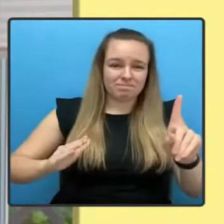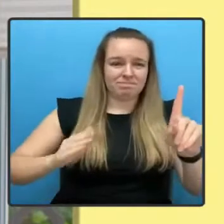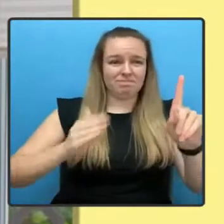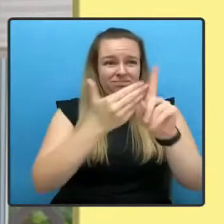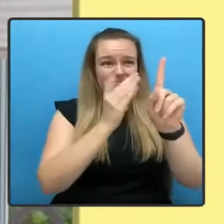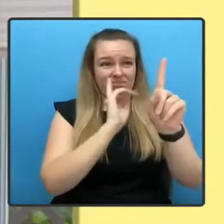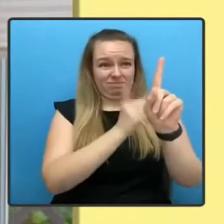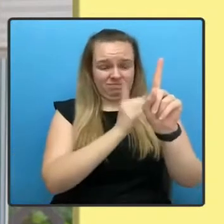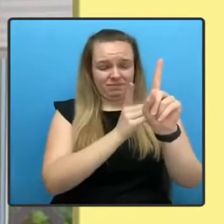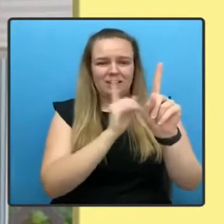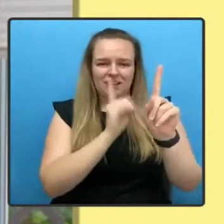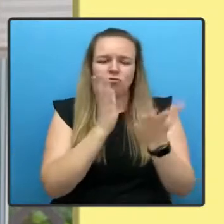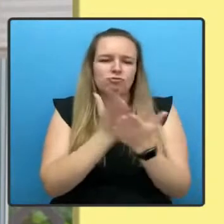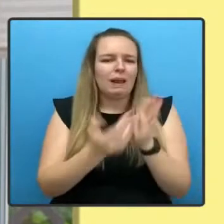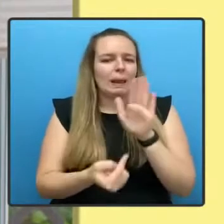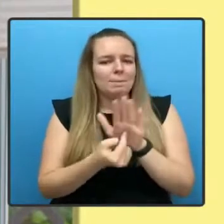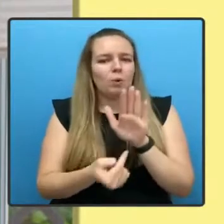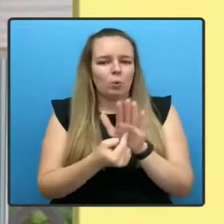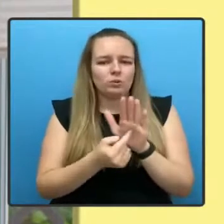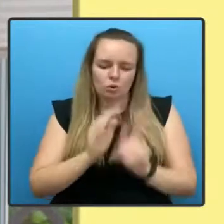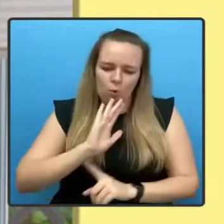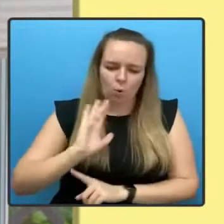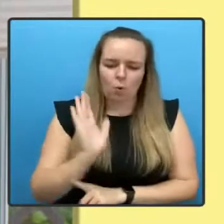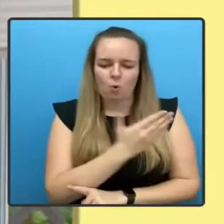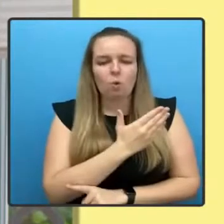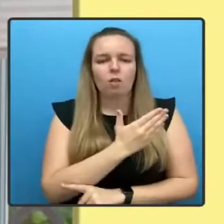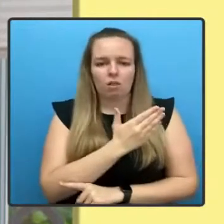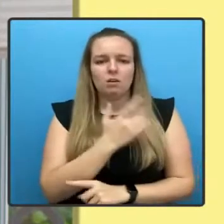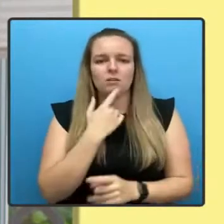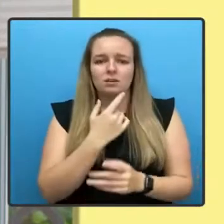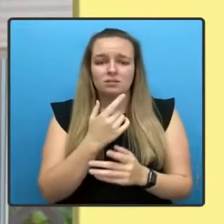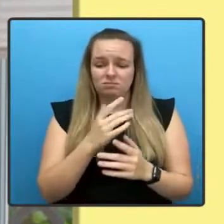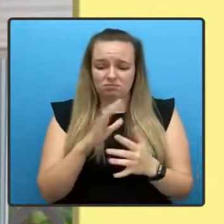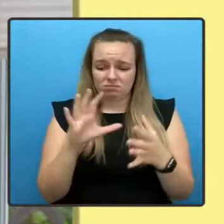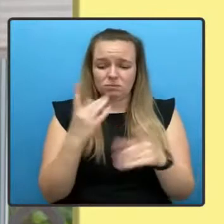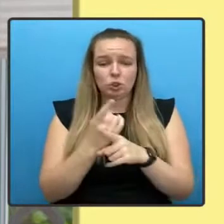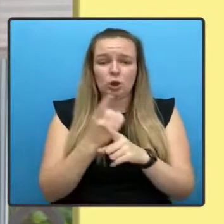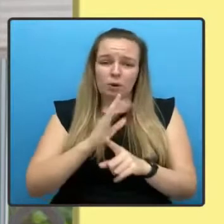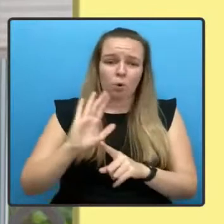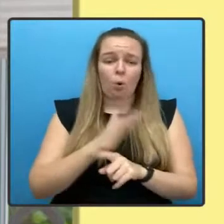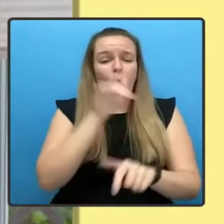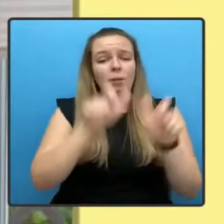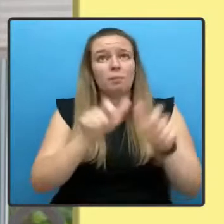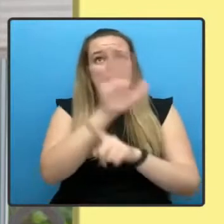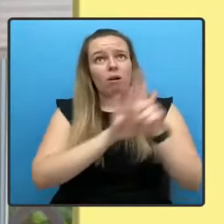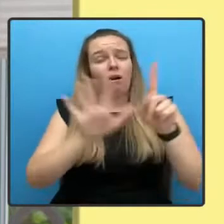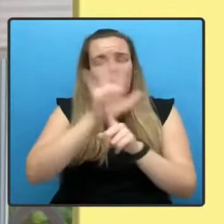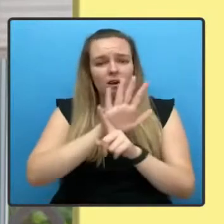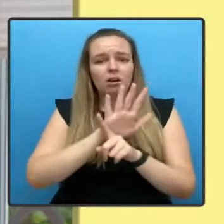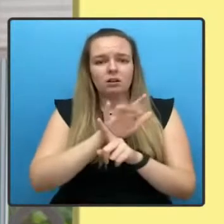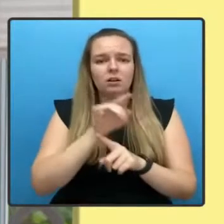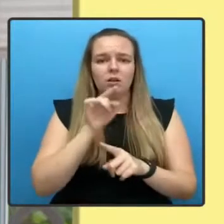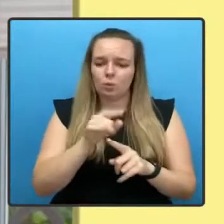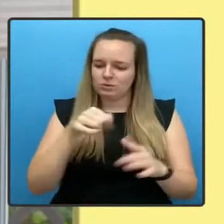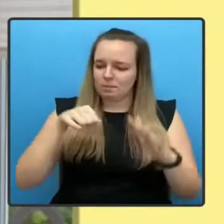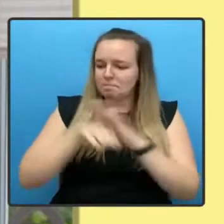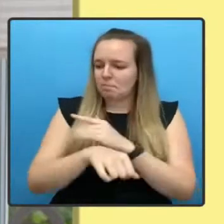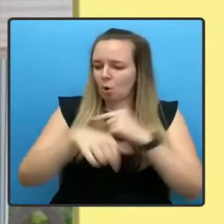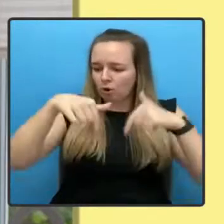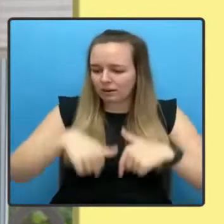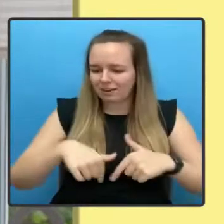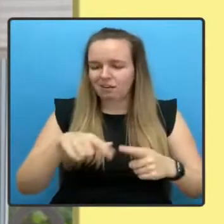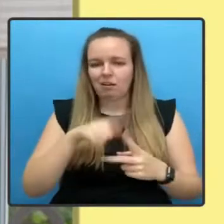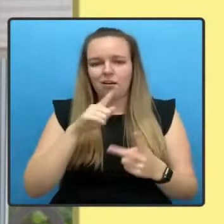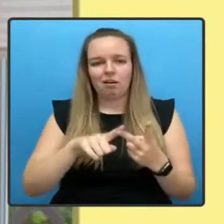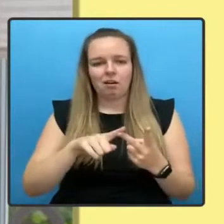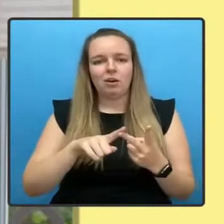It is about everyone in Scotland. It is about those born here and those who honour us by